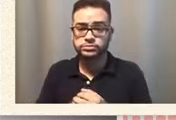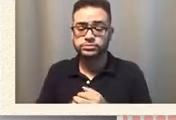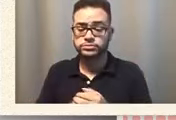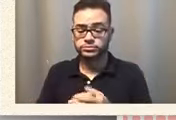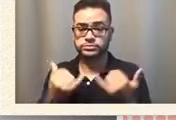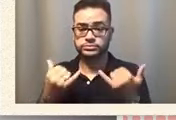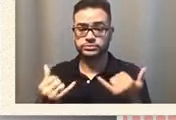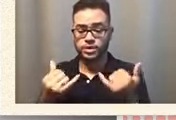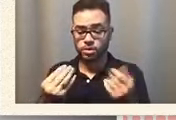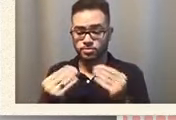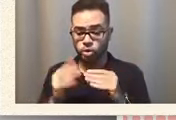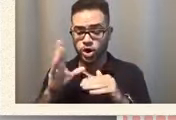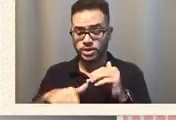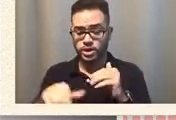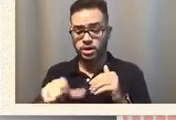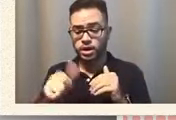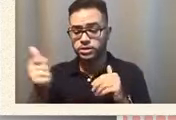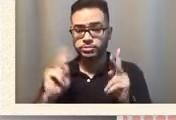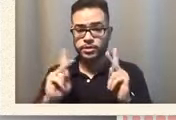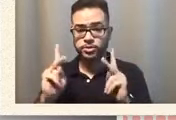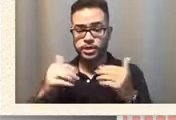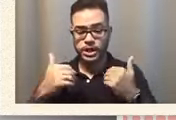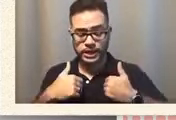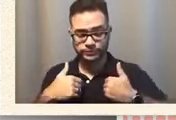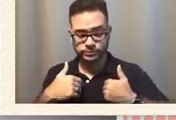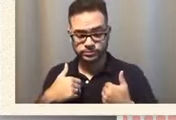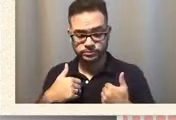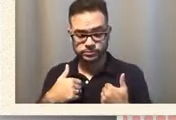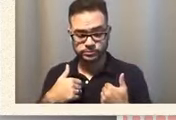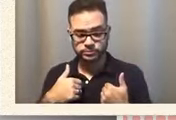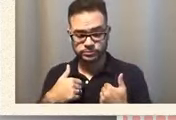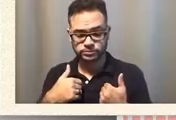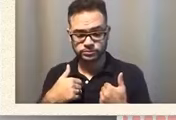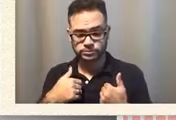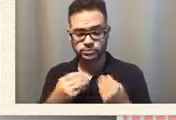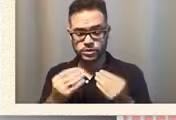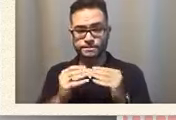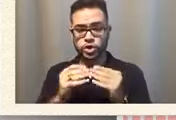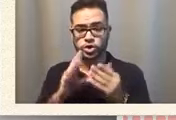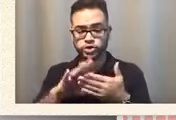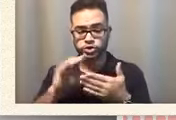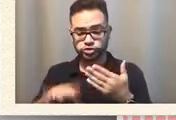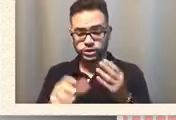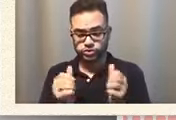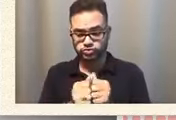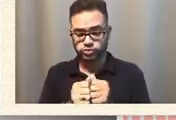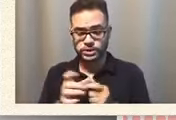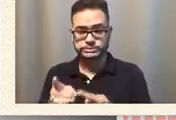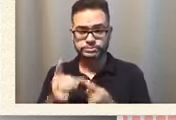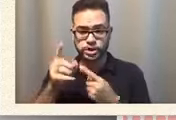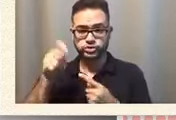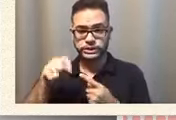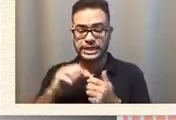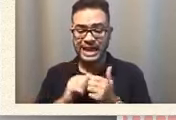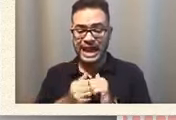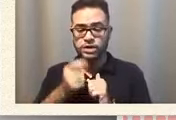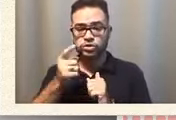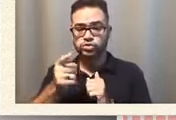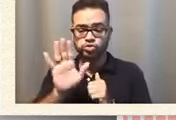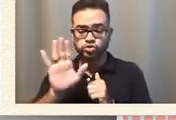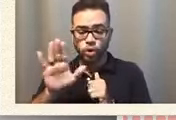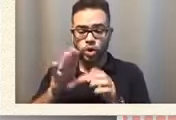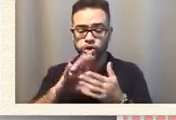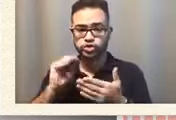ever there are more students with special needs how do you make your kids stand out so that your teacher